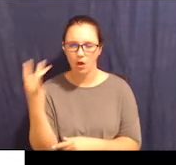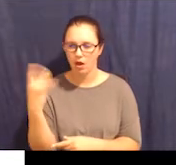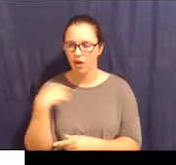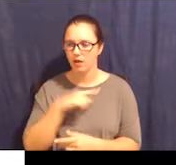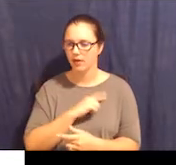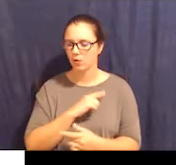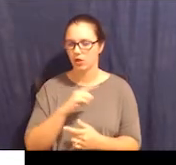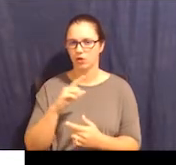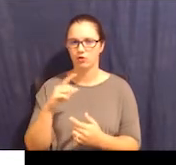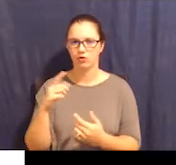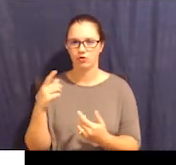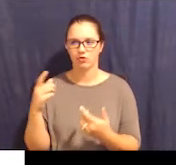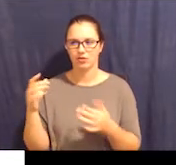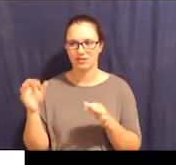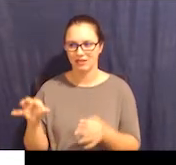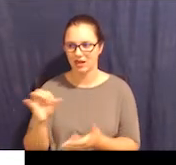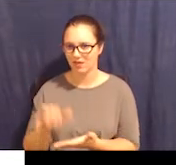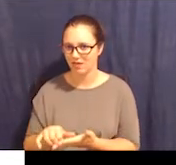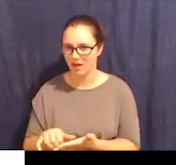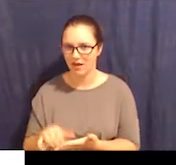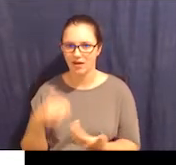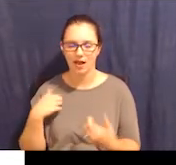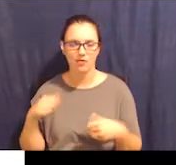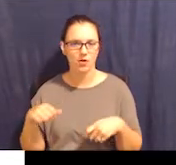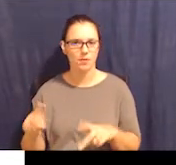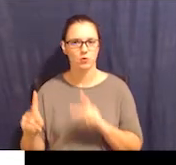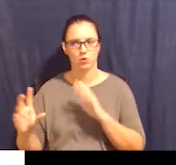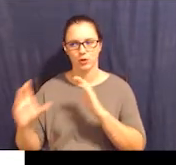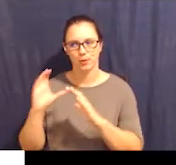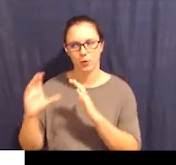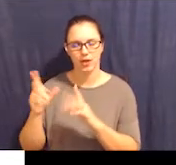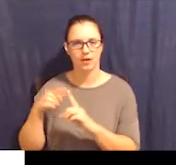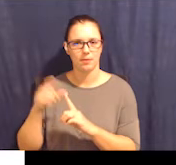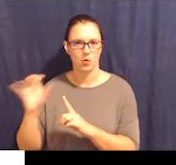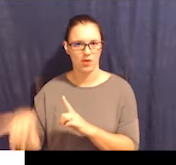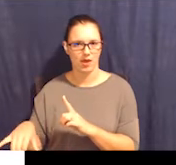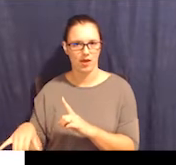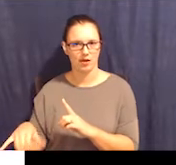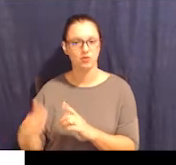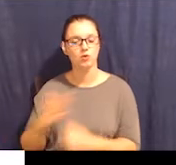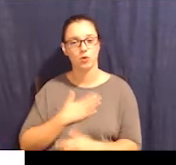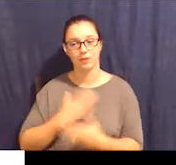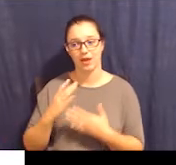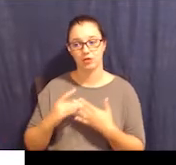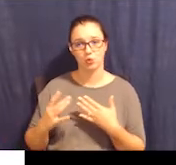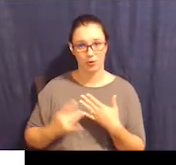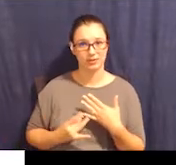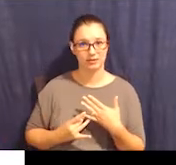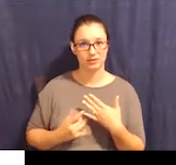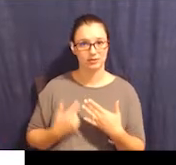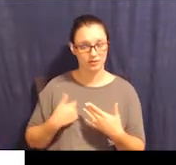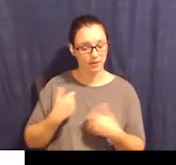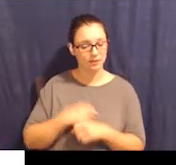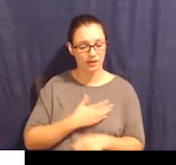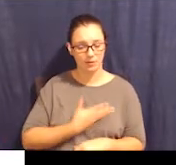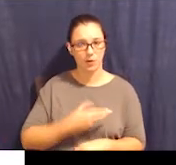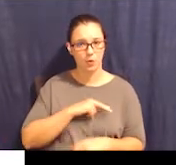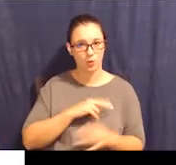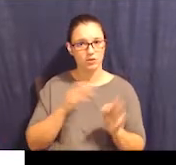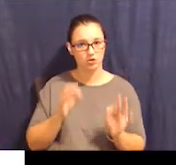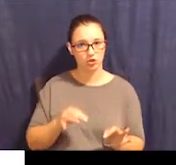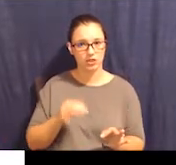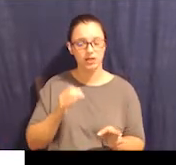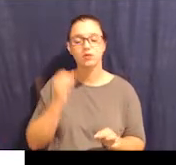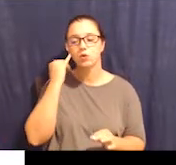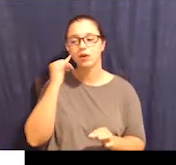why it is that we're coming up to this decision and have the chance to communicate about it. So it's my choice if I'm making my